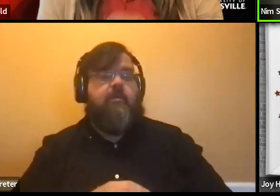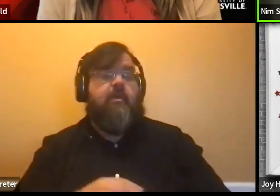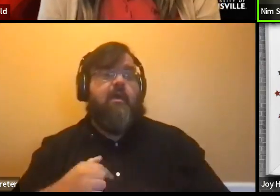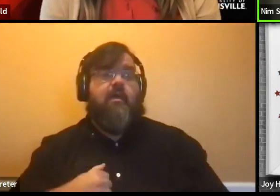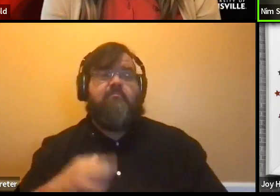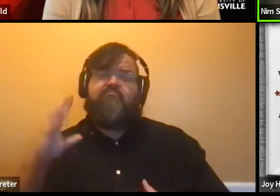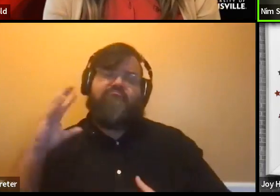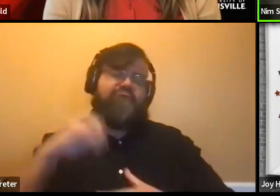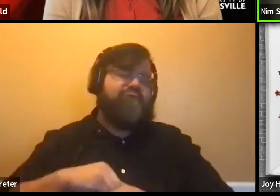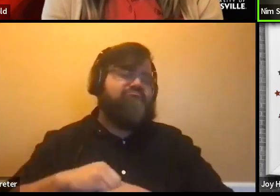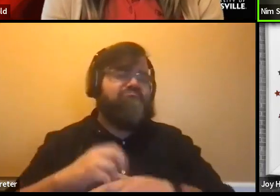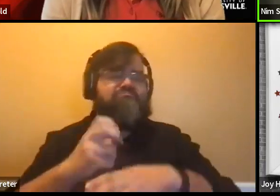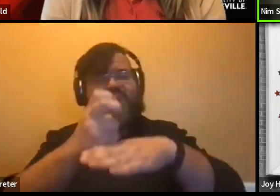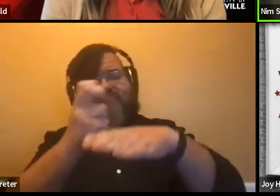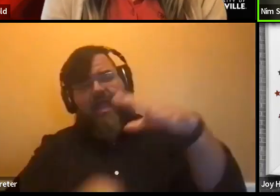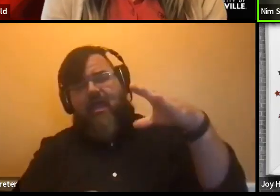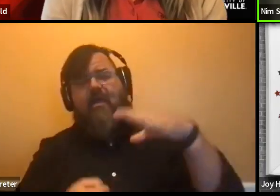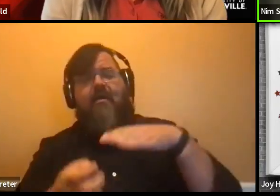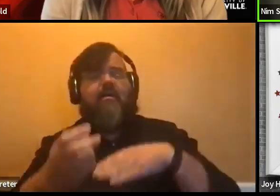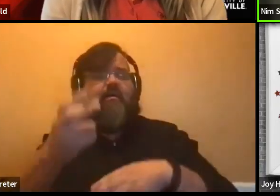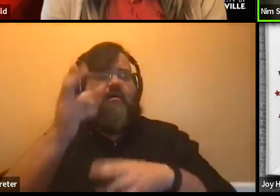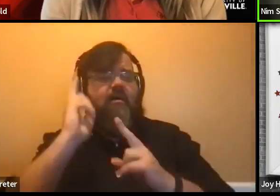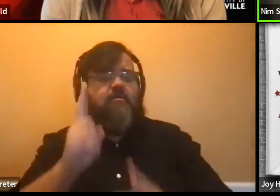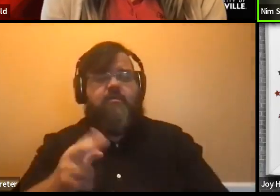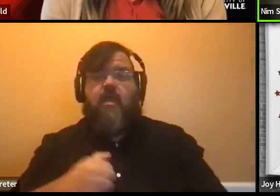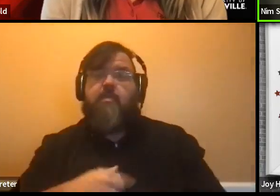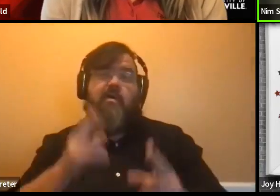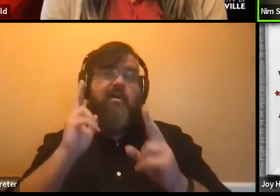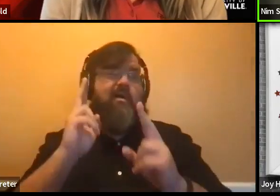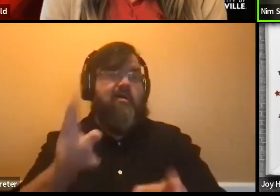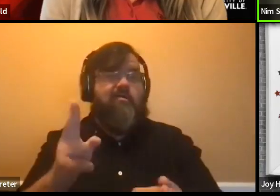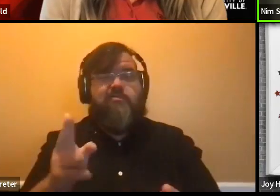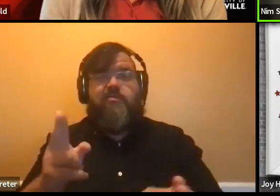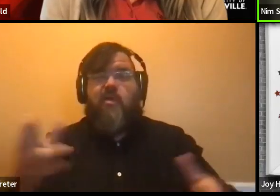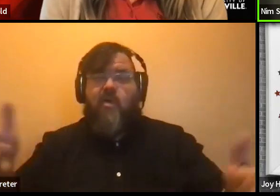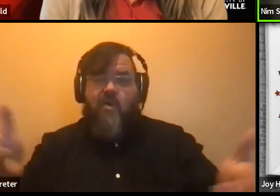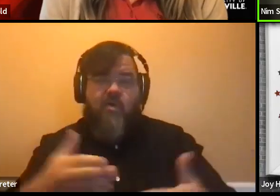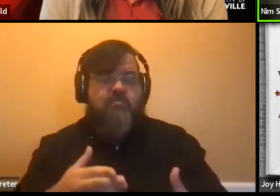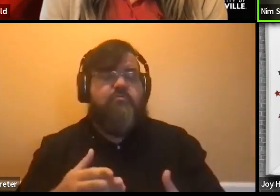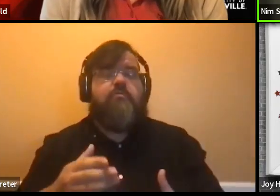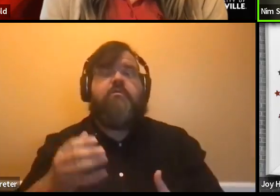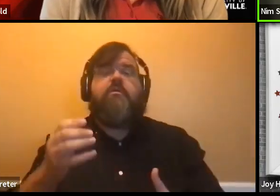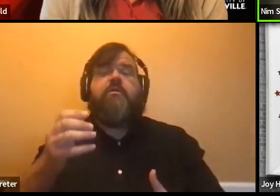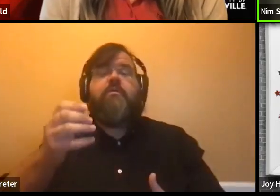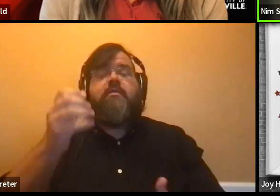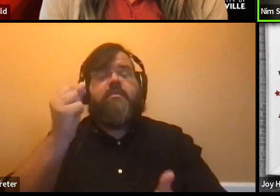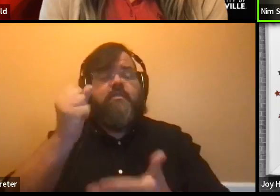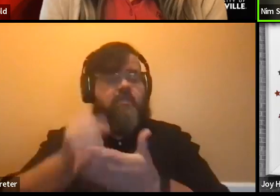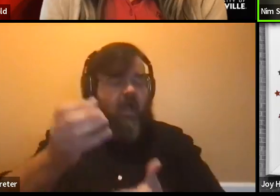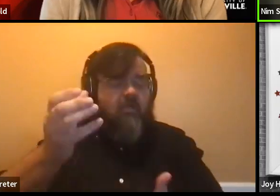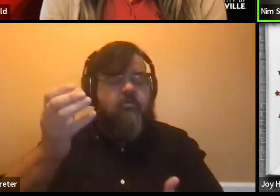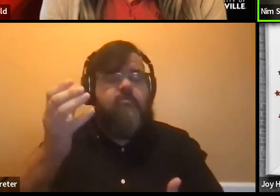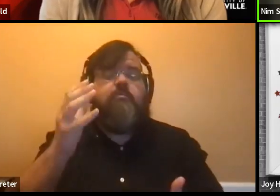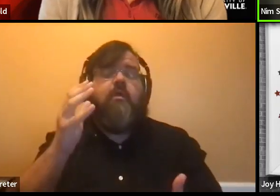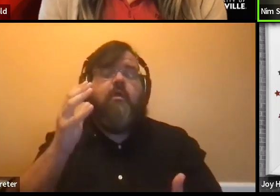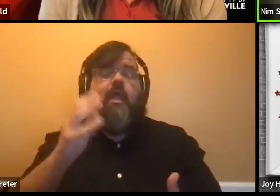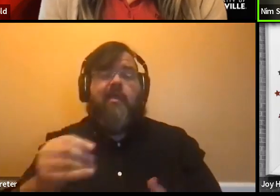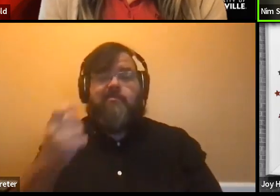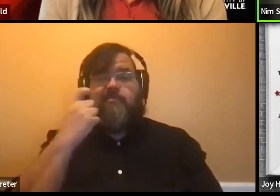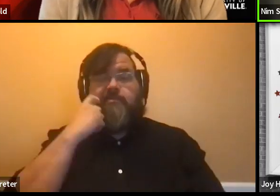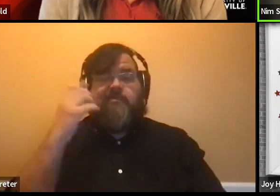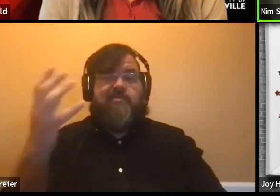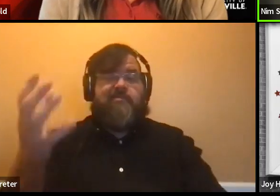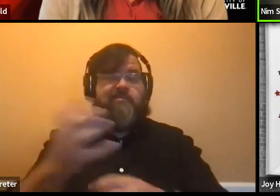on honors student council. I'm an honors host. I'm an honors scholar. And I just got into the president's council this semester,